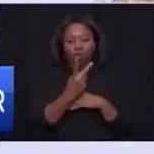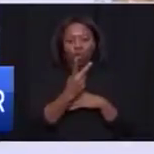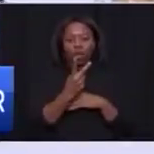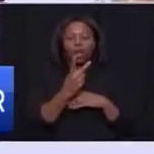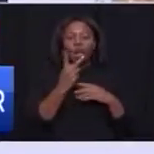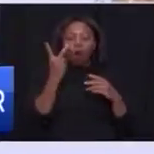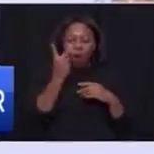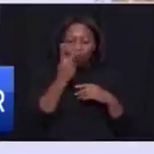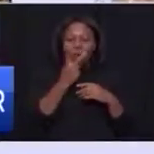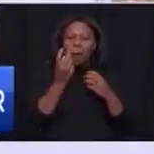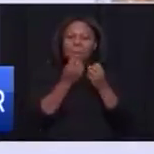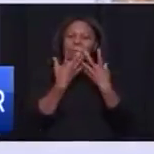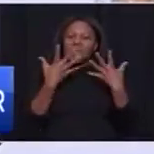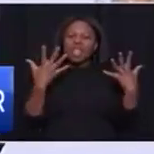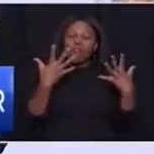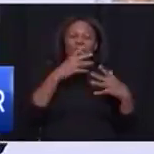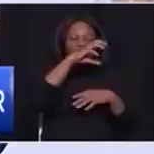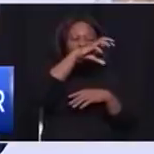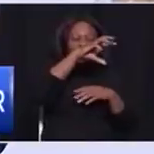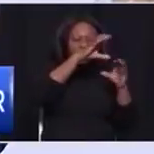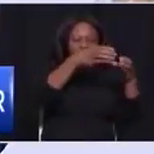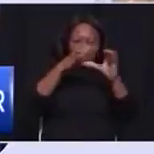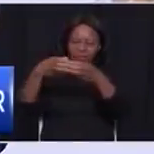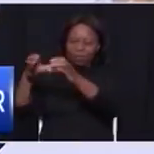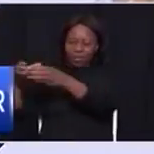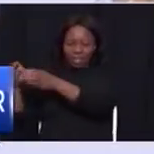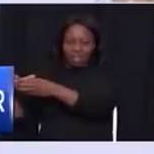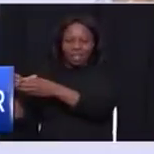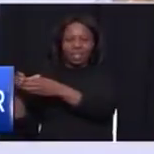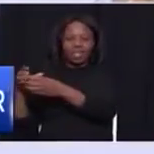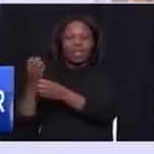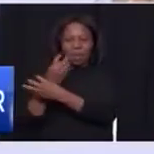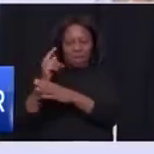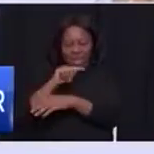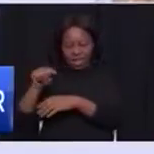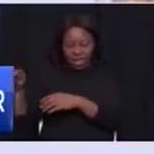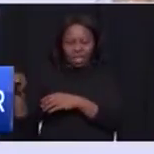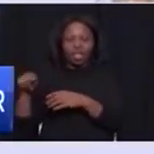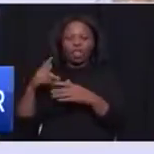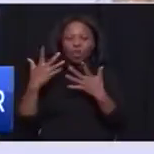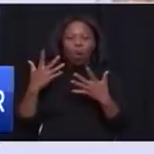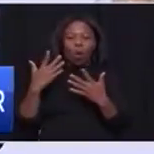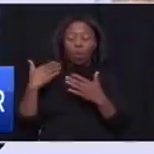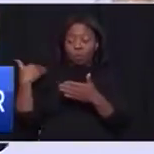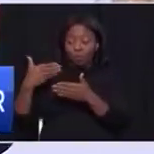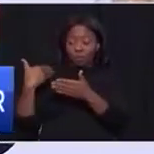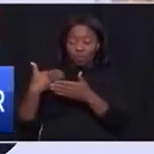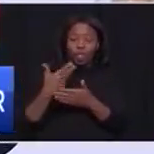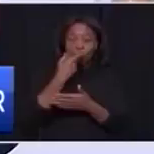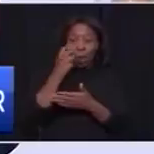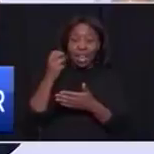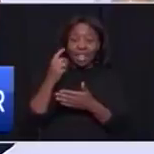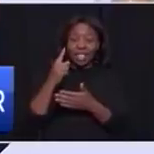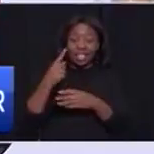cuts across many of these sectors. Within 200 days, I will announce the number of